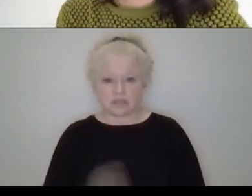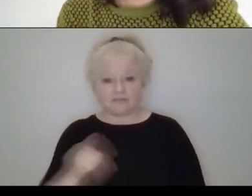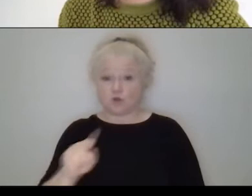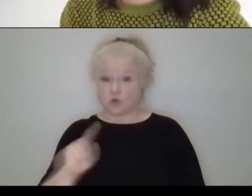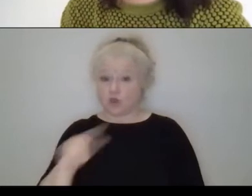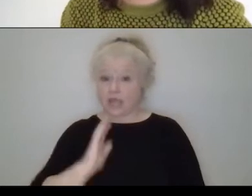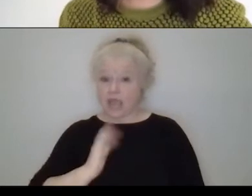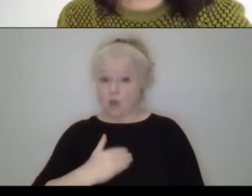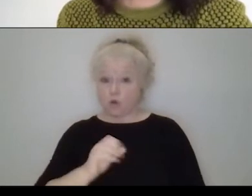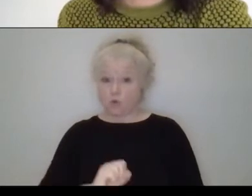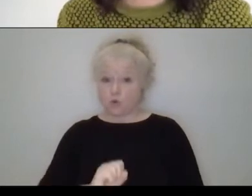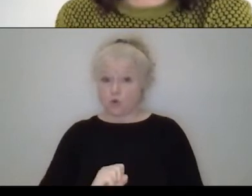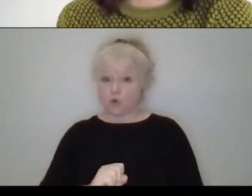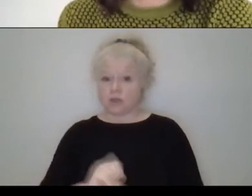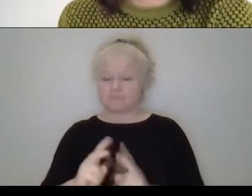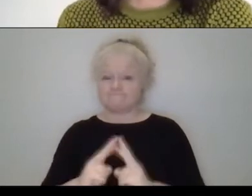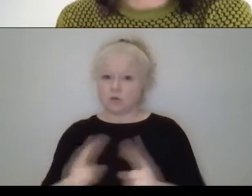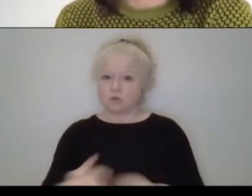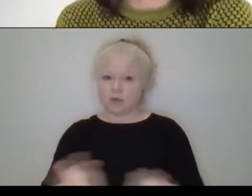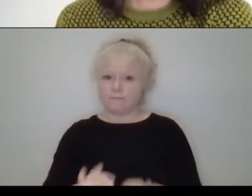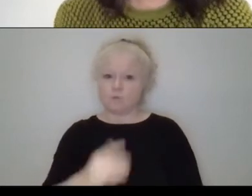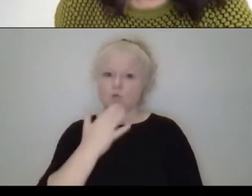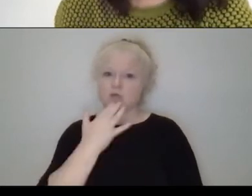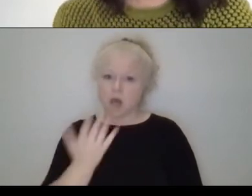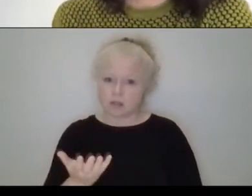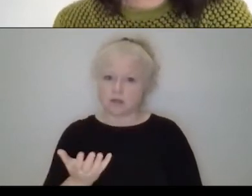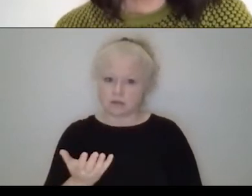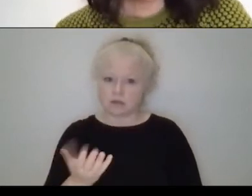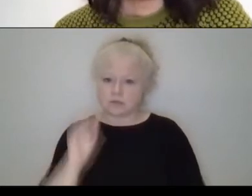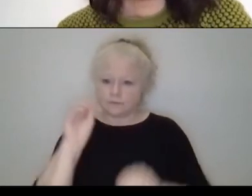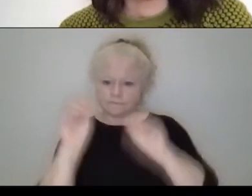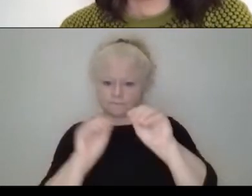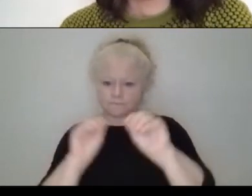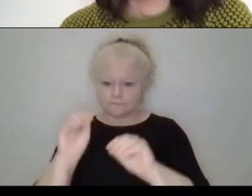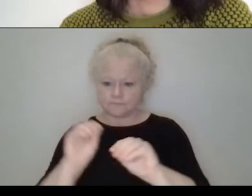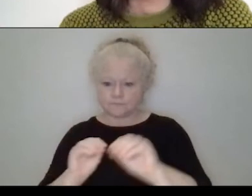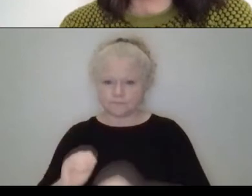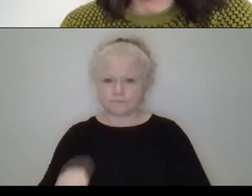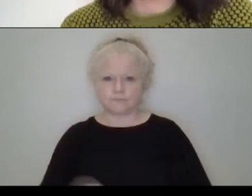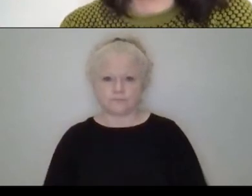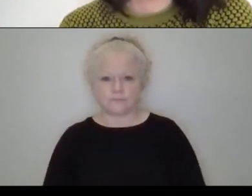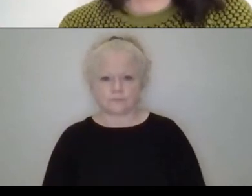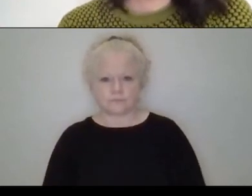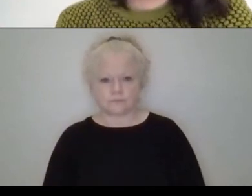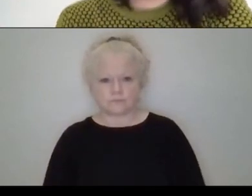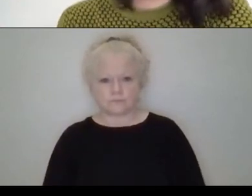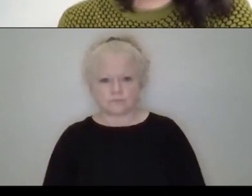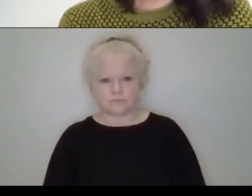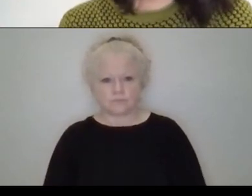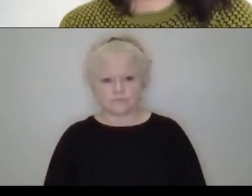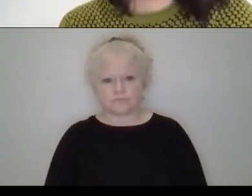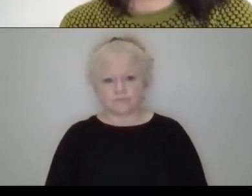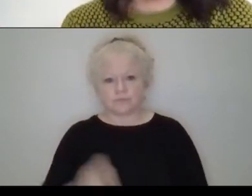it's very important to bring experience to the places. So, these rockets on sale only